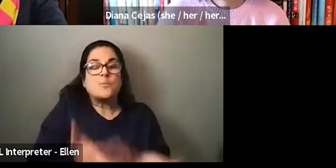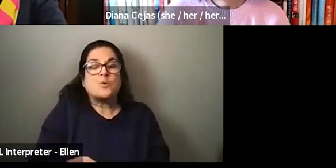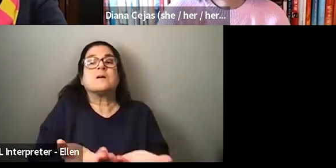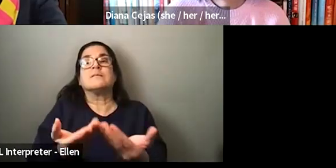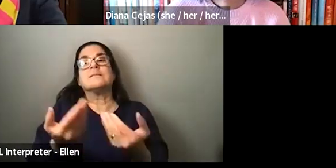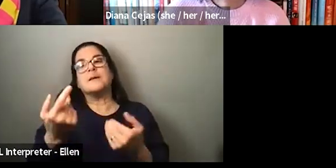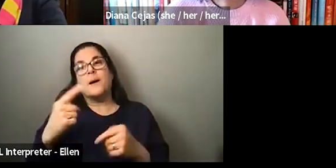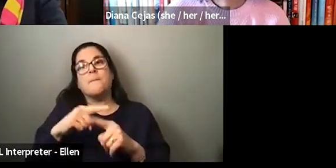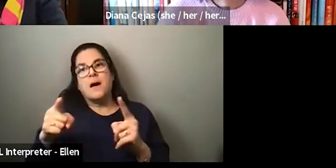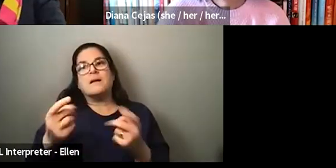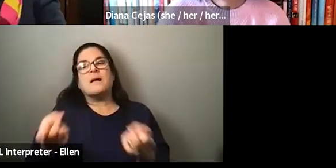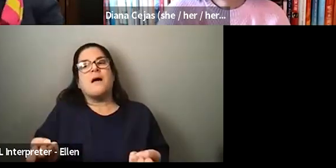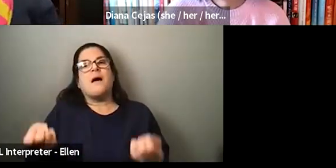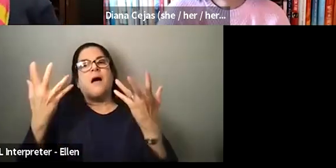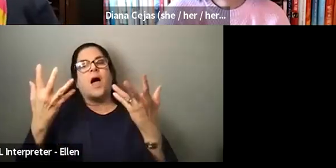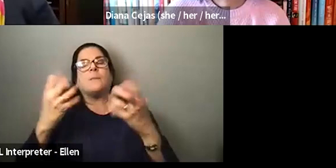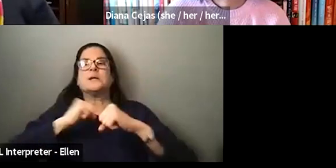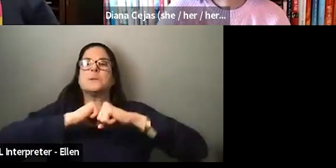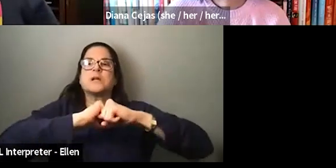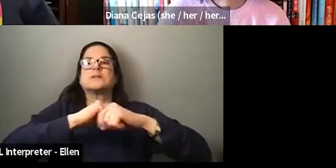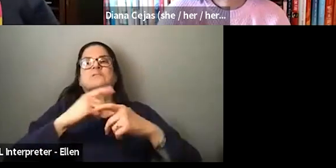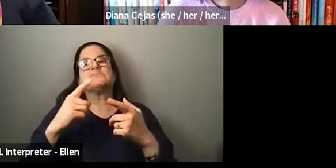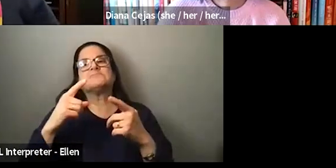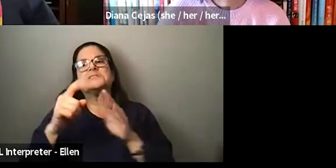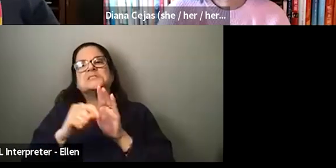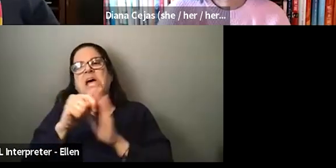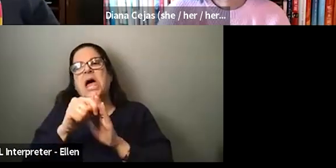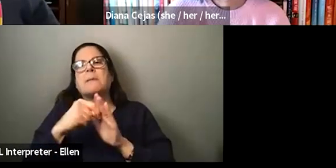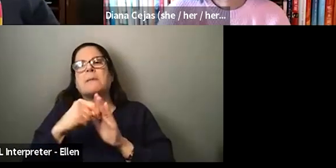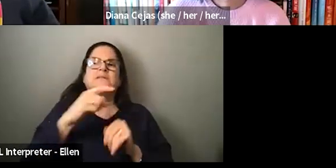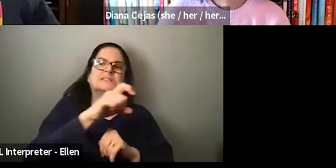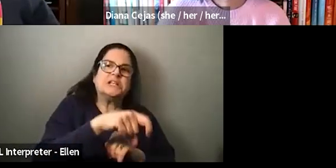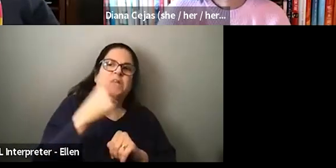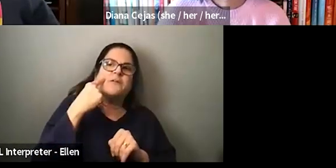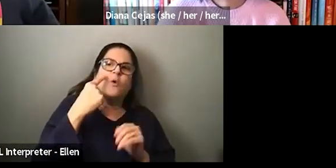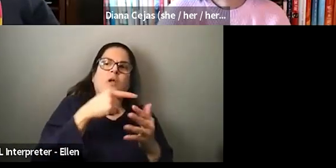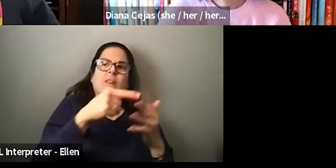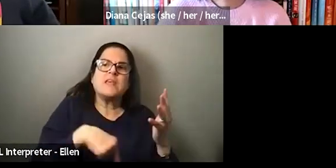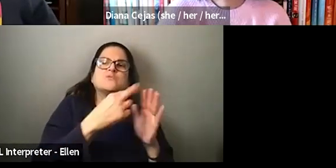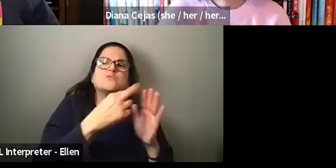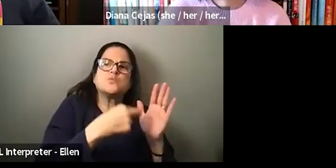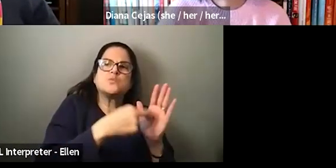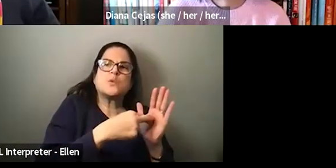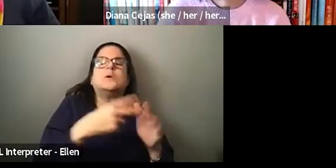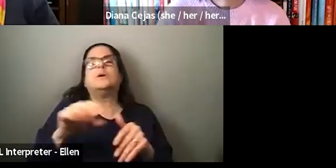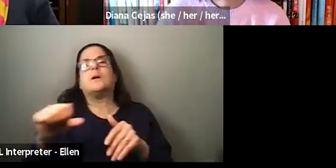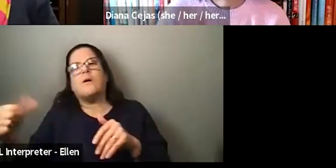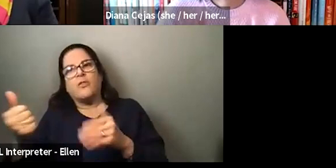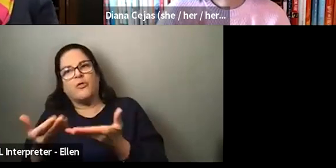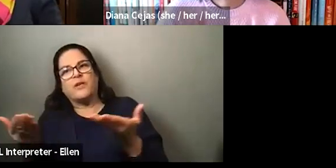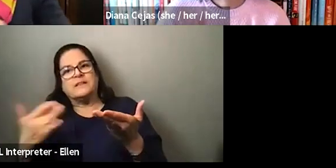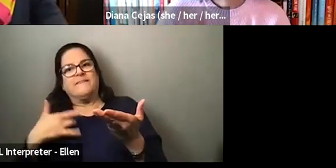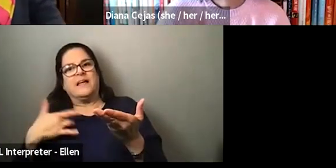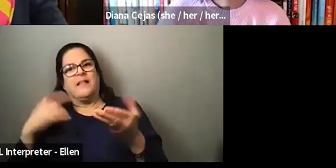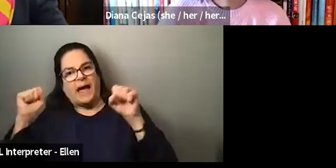of protective time. And I think I'm going to need for these roles. These are some of the things that I think I can bring, um, to your division. Um, and